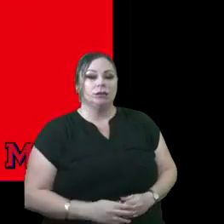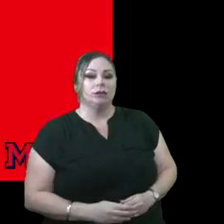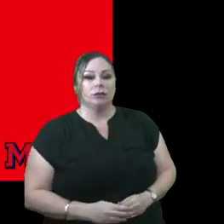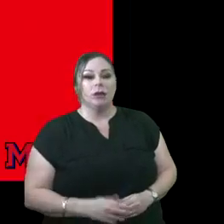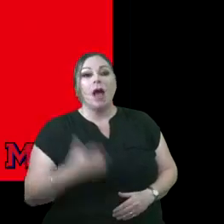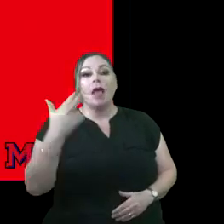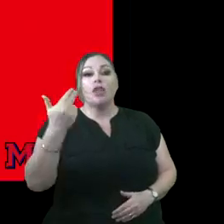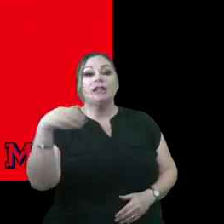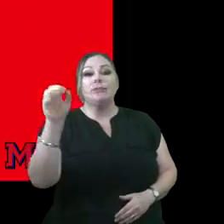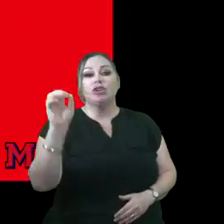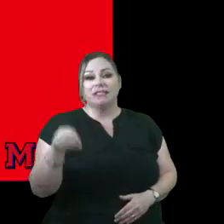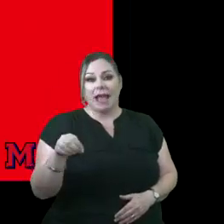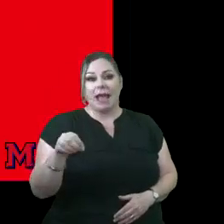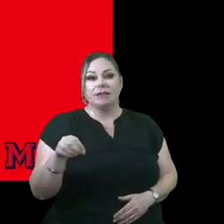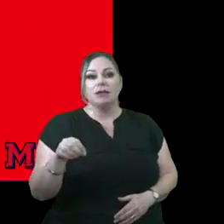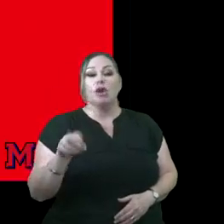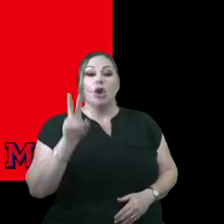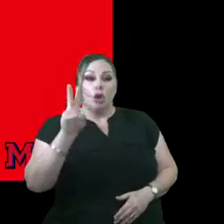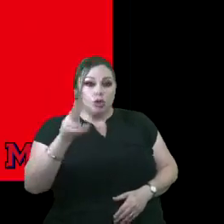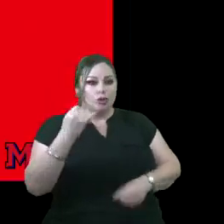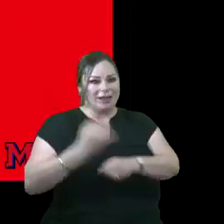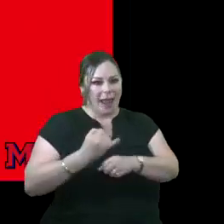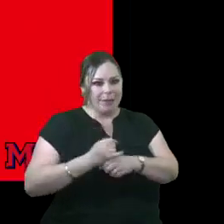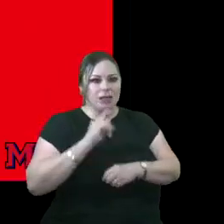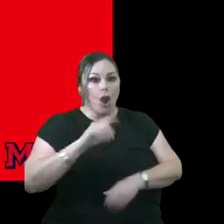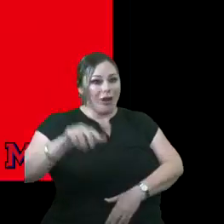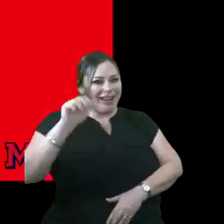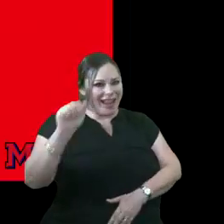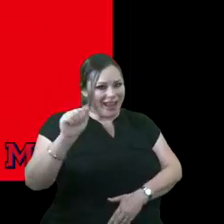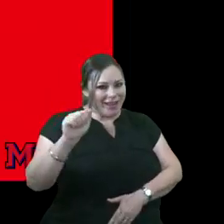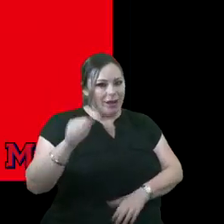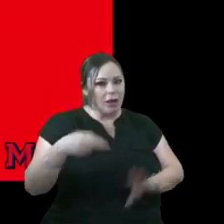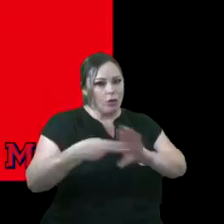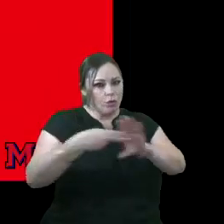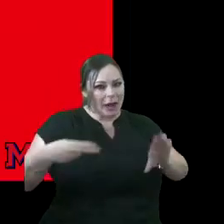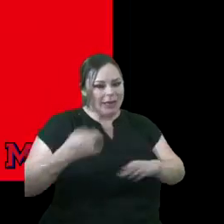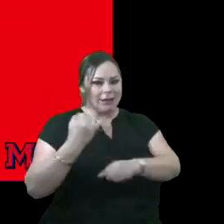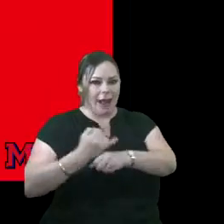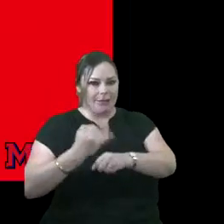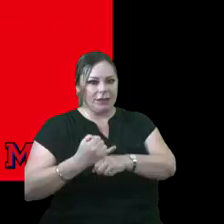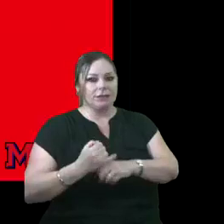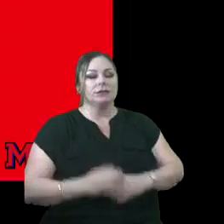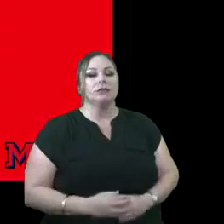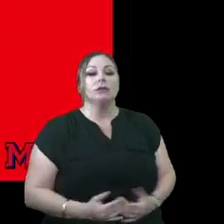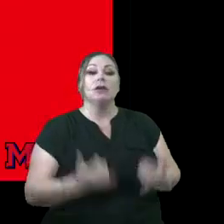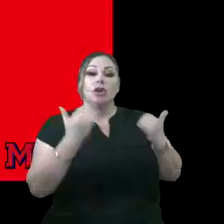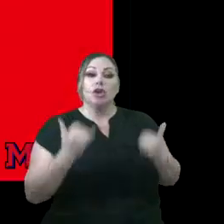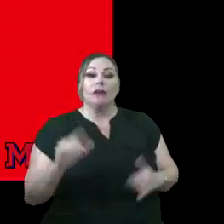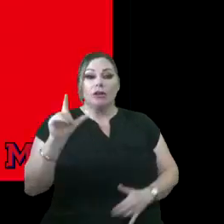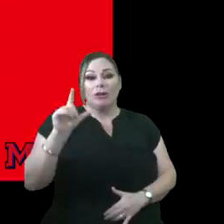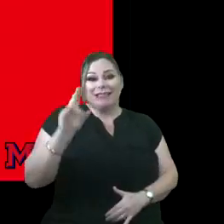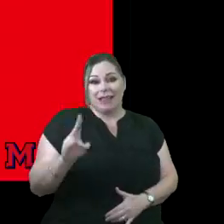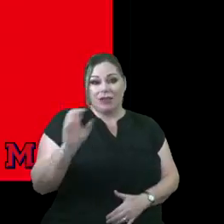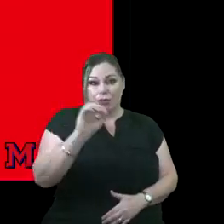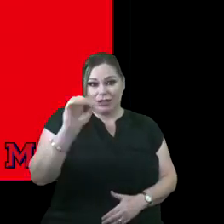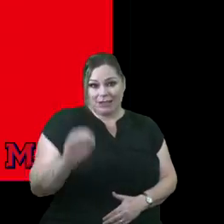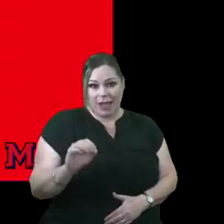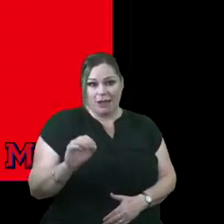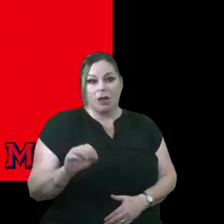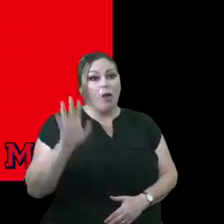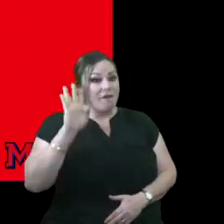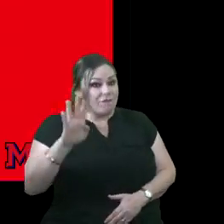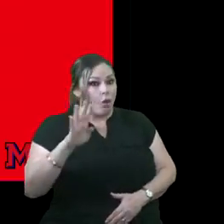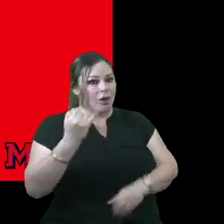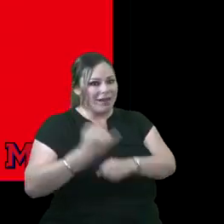13% or two of our campuses are A rated campuses currently 27% or four